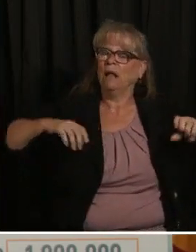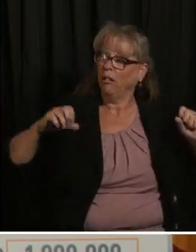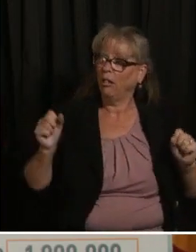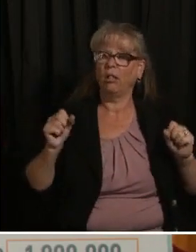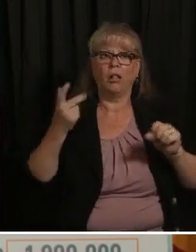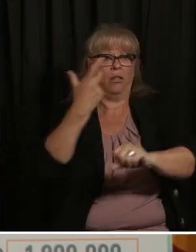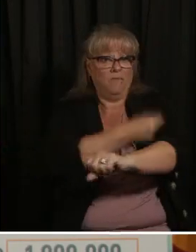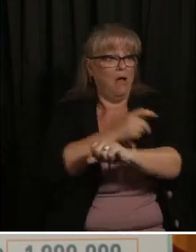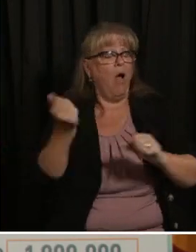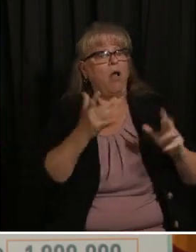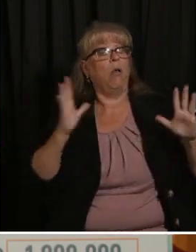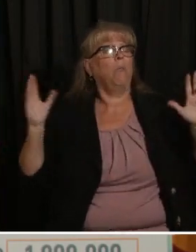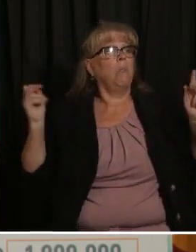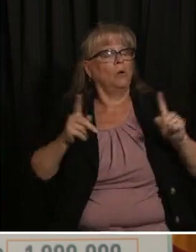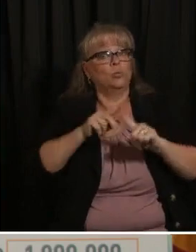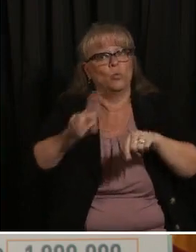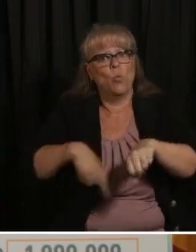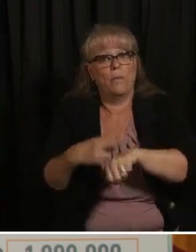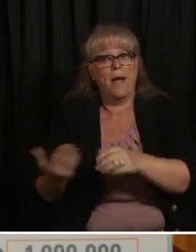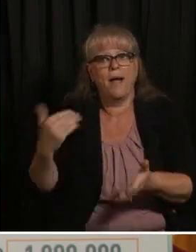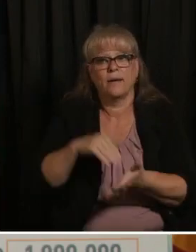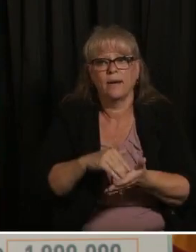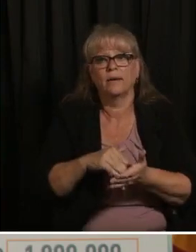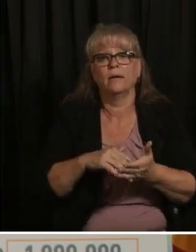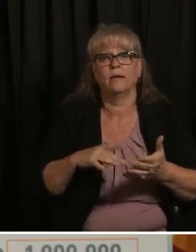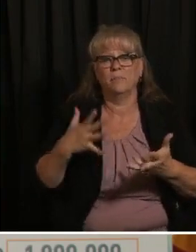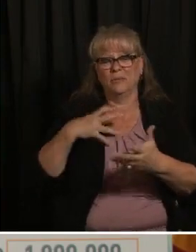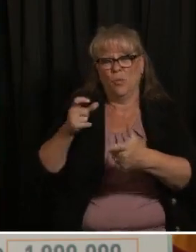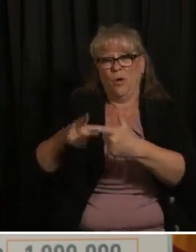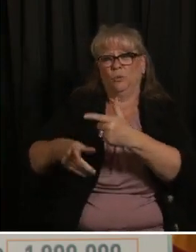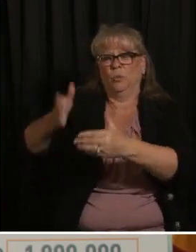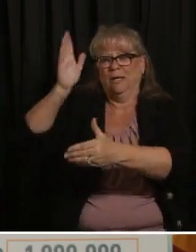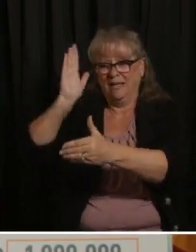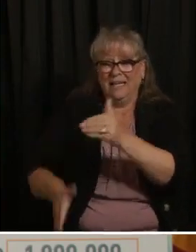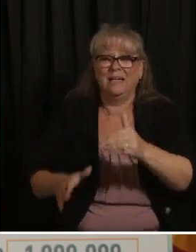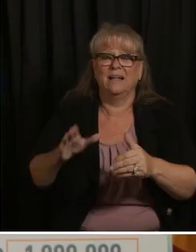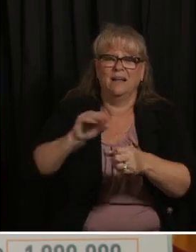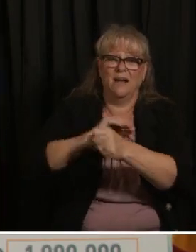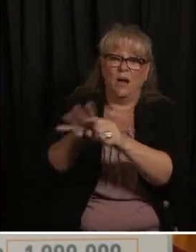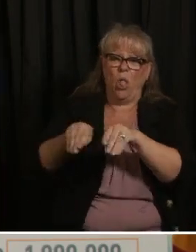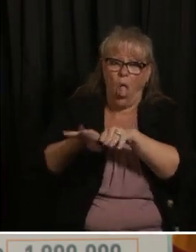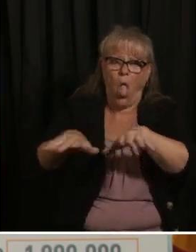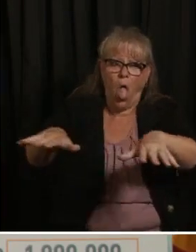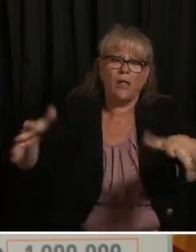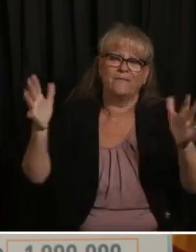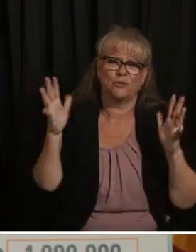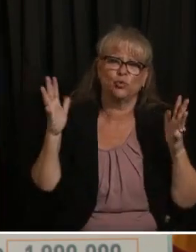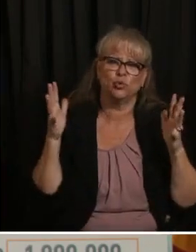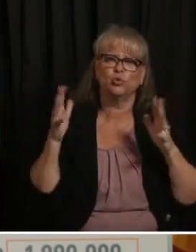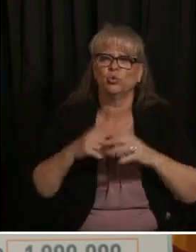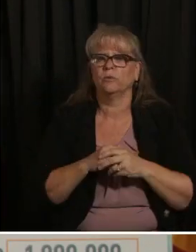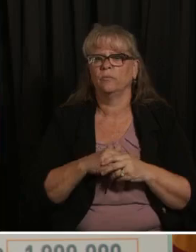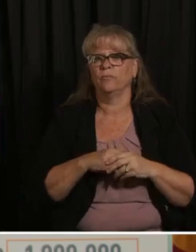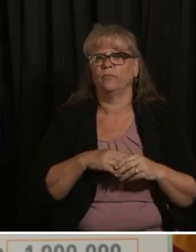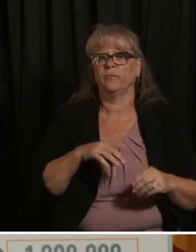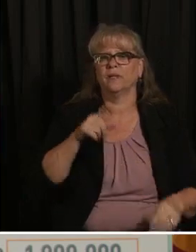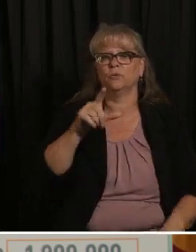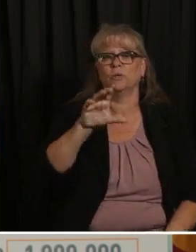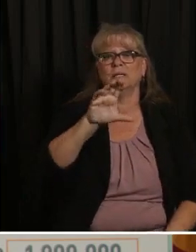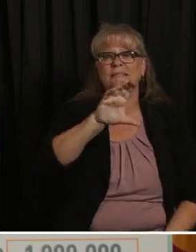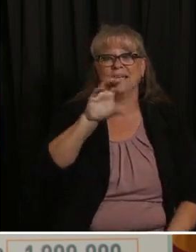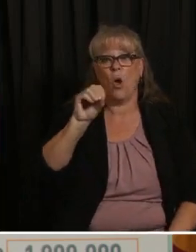end uh the pandemic you can visit co covid vaccine.org just to find out where you can get vaccinated it's super convenient